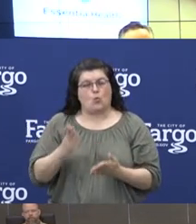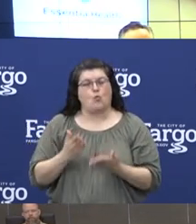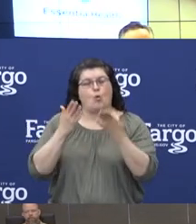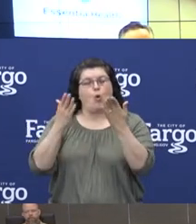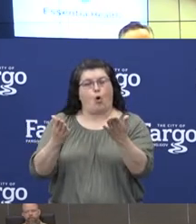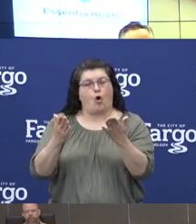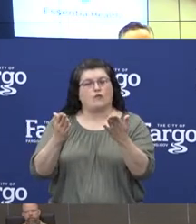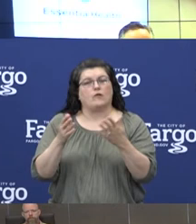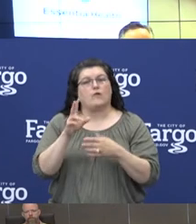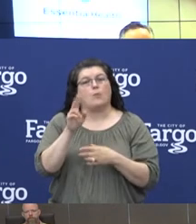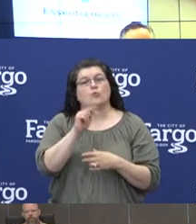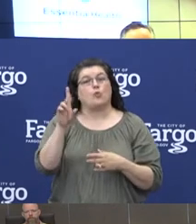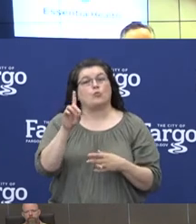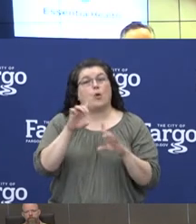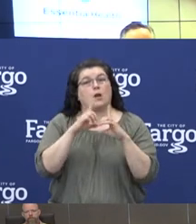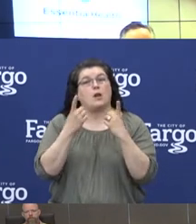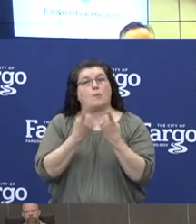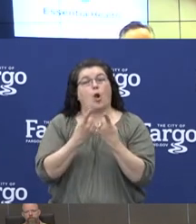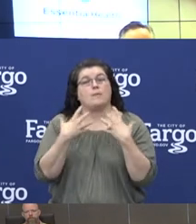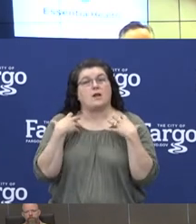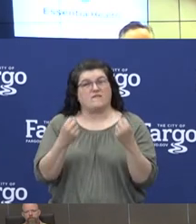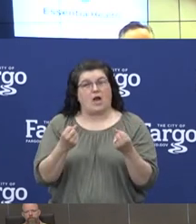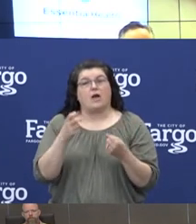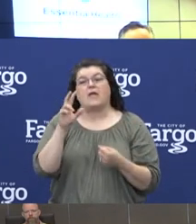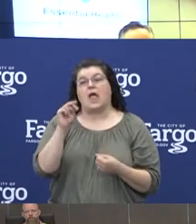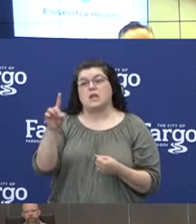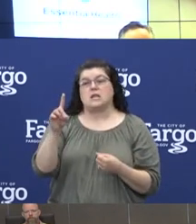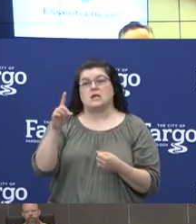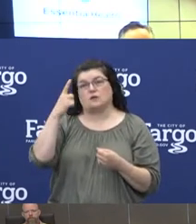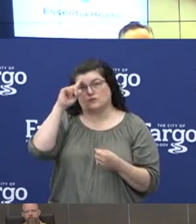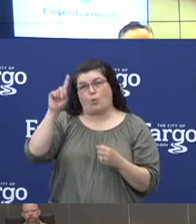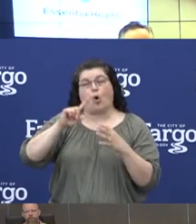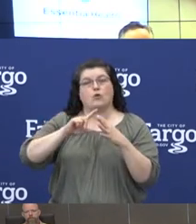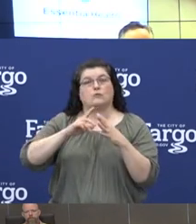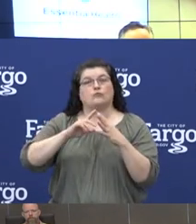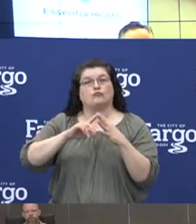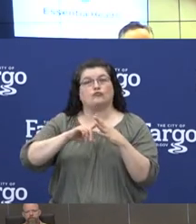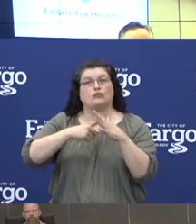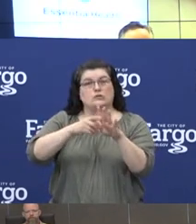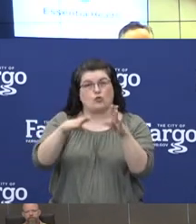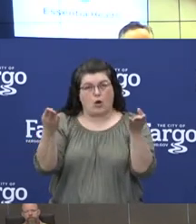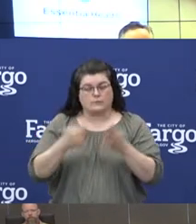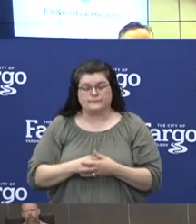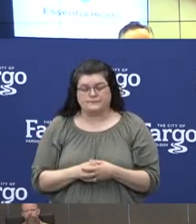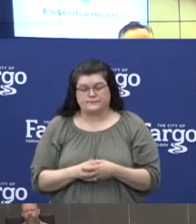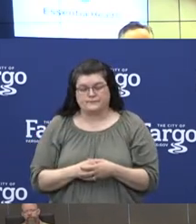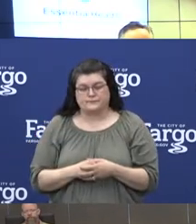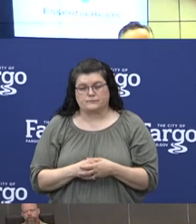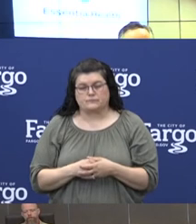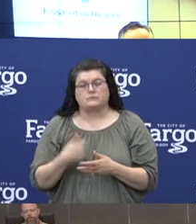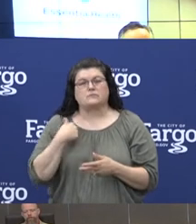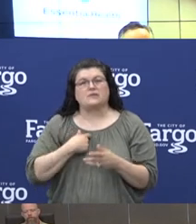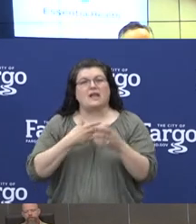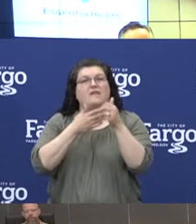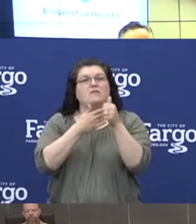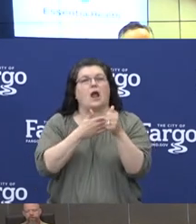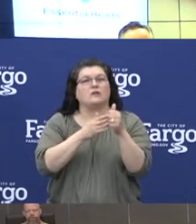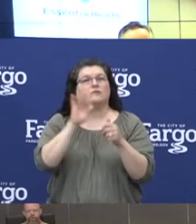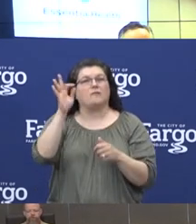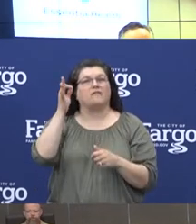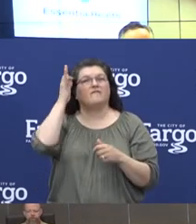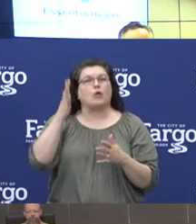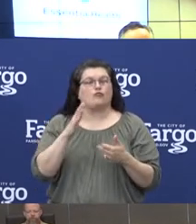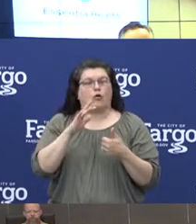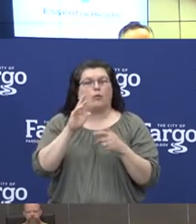the North Dakota Department of Health and ND Smart Restart. There's also guidance from our federal partners, the